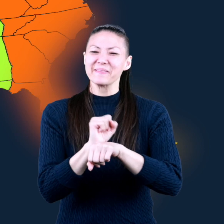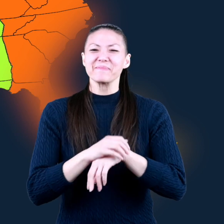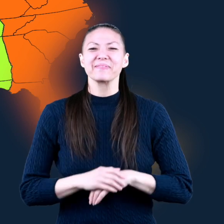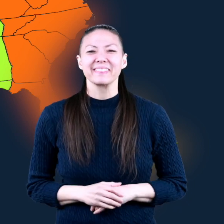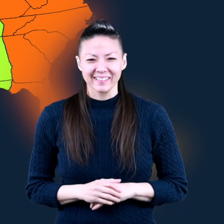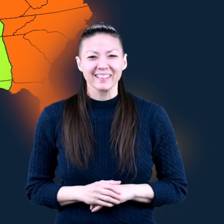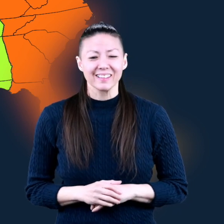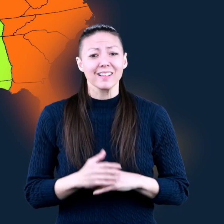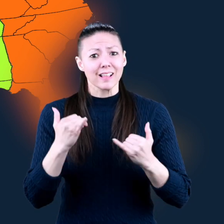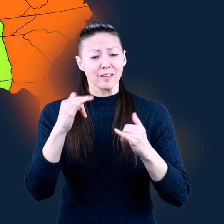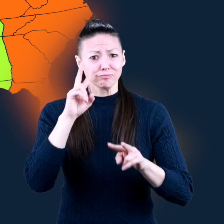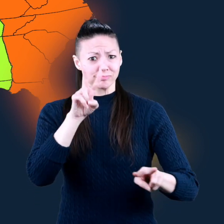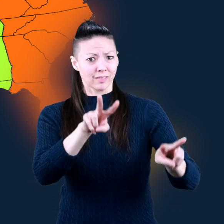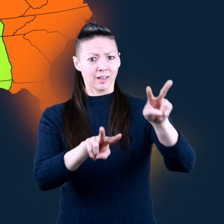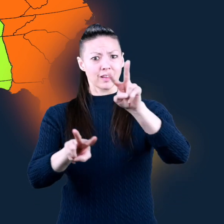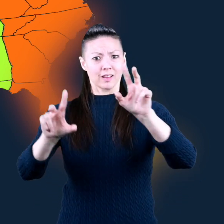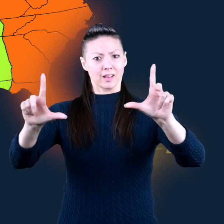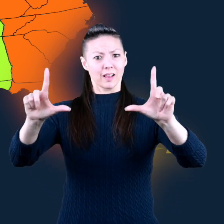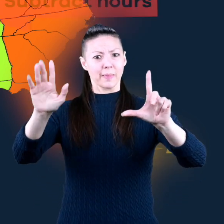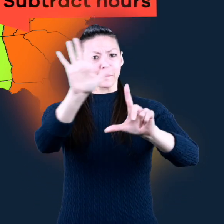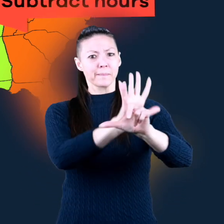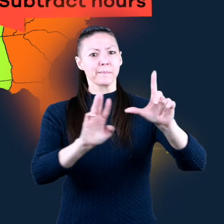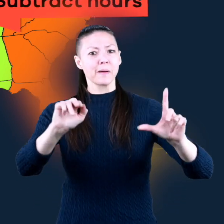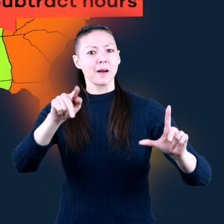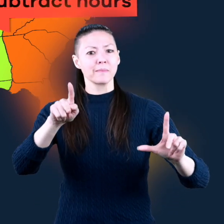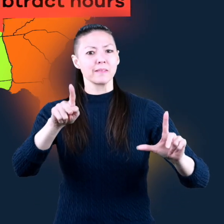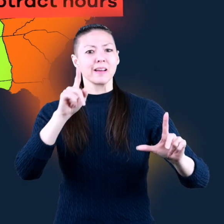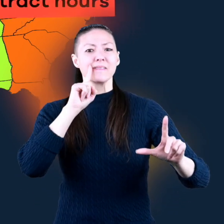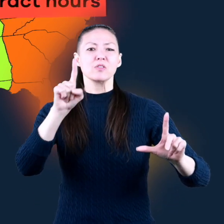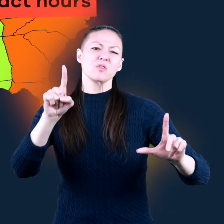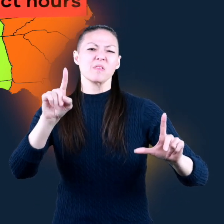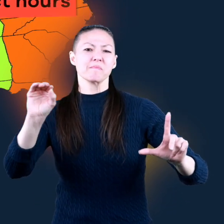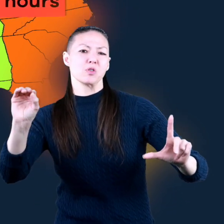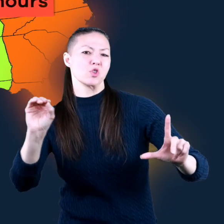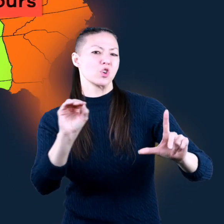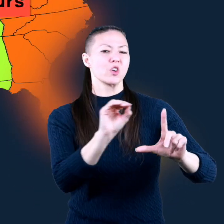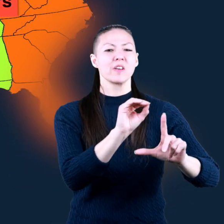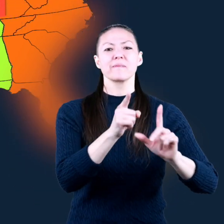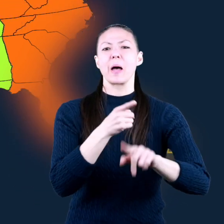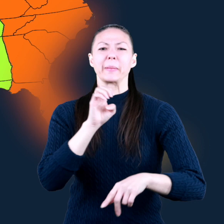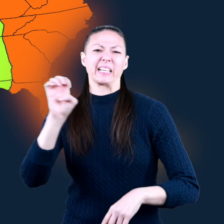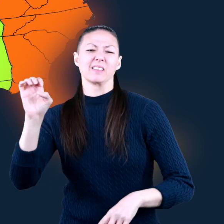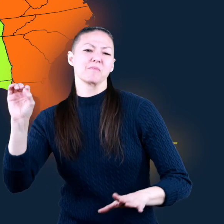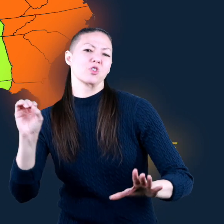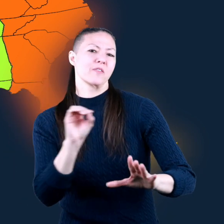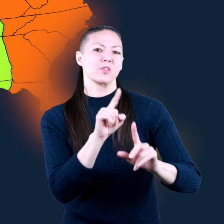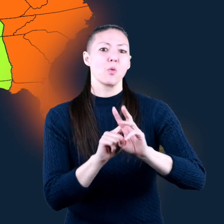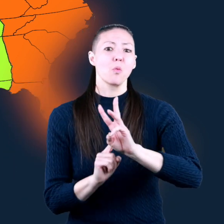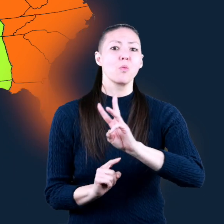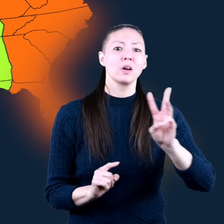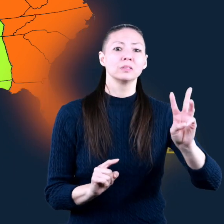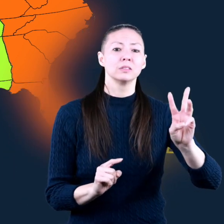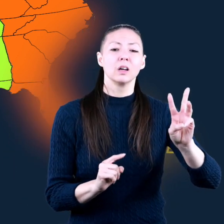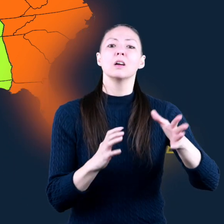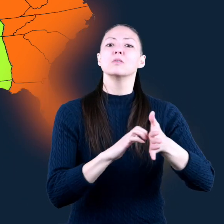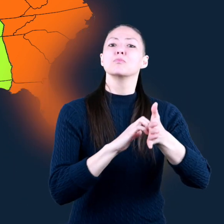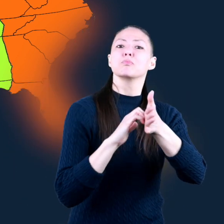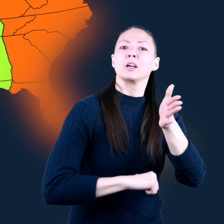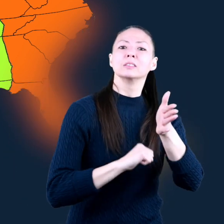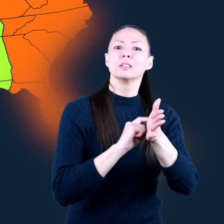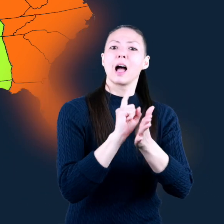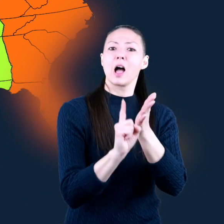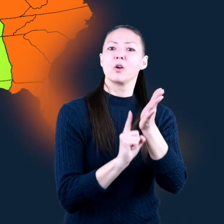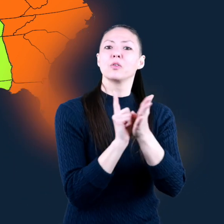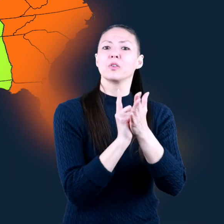As you can see on the map, if you move from east to west, you subtract hours from your time